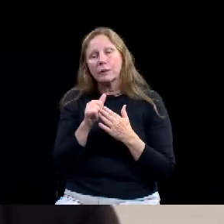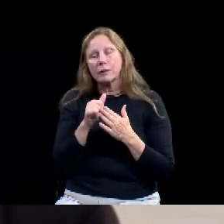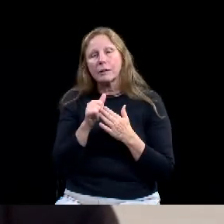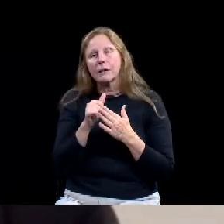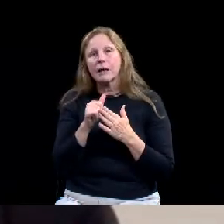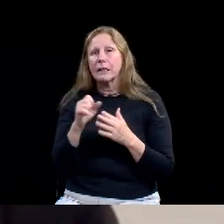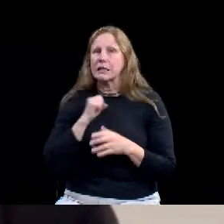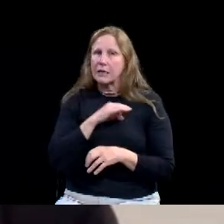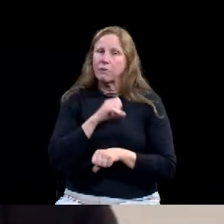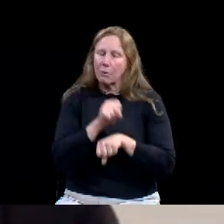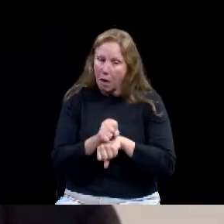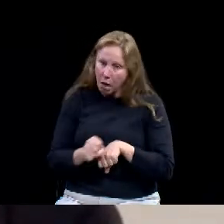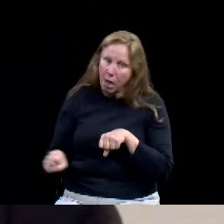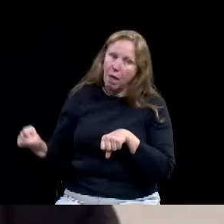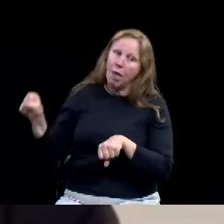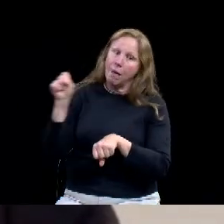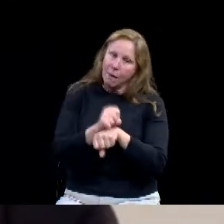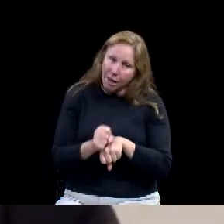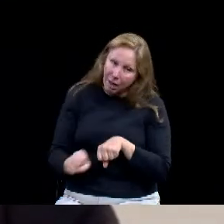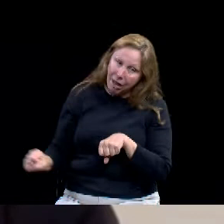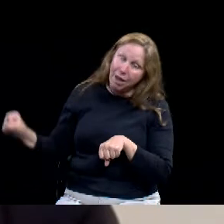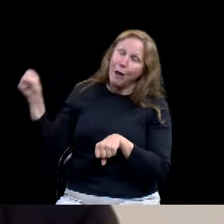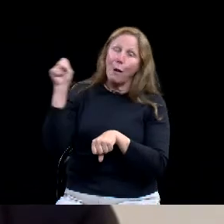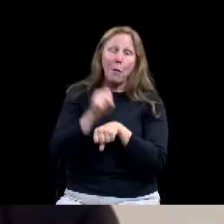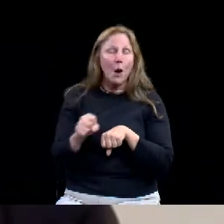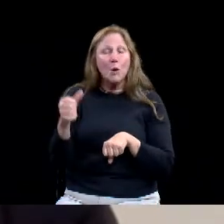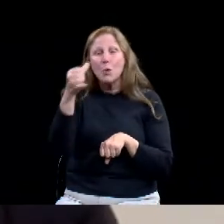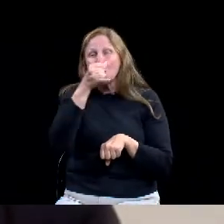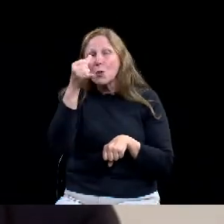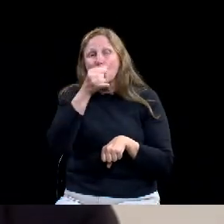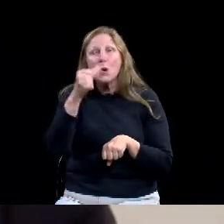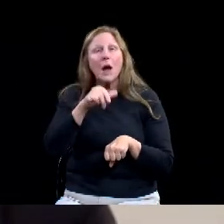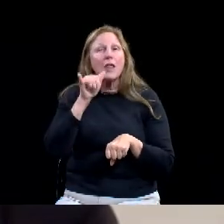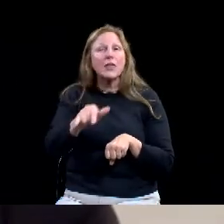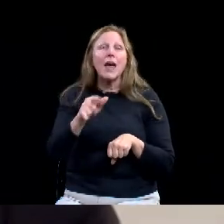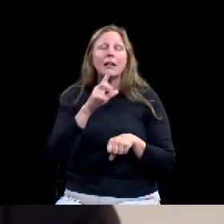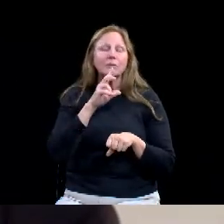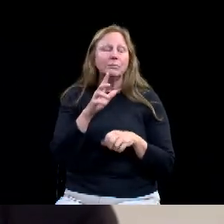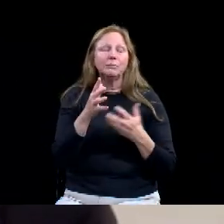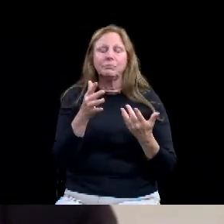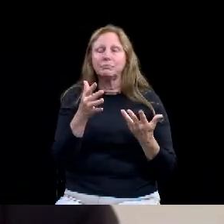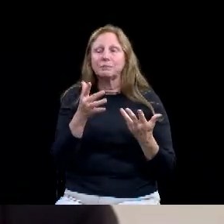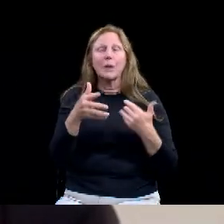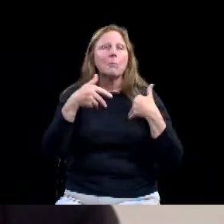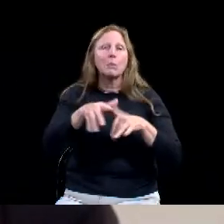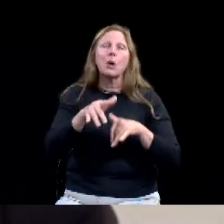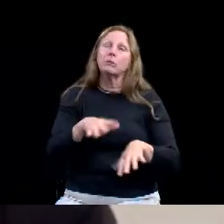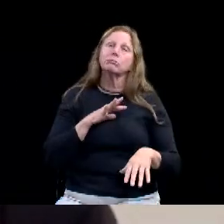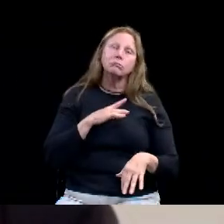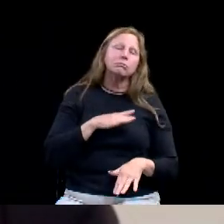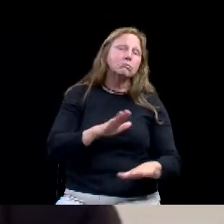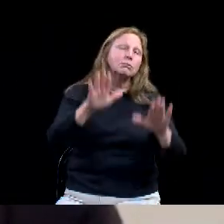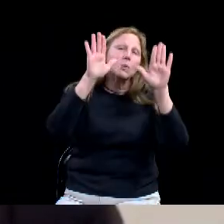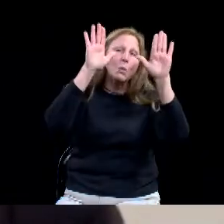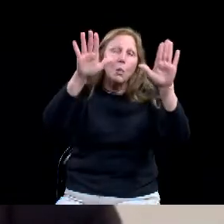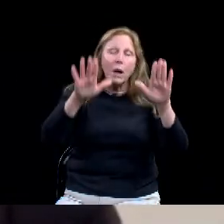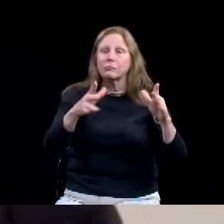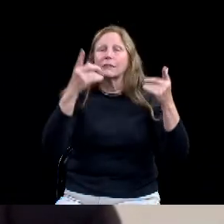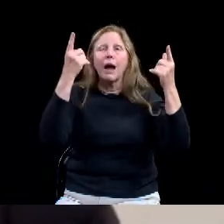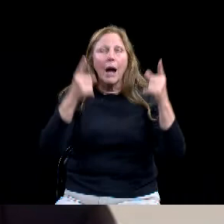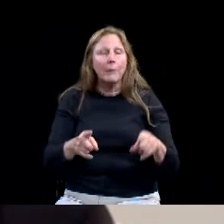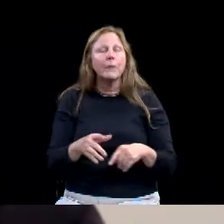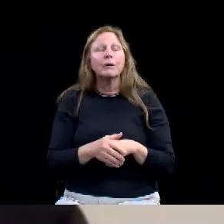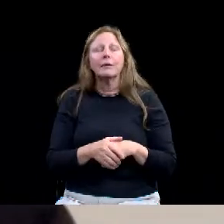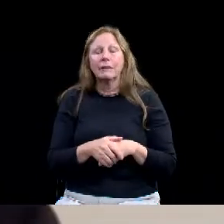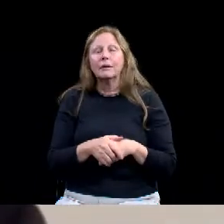happen and that just the Bears celebrated the way they deserve it. So I just want to thank you and all of the staff